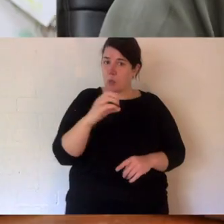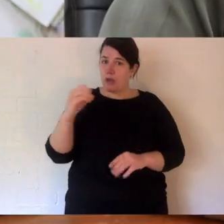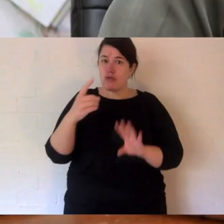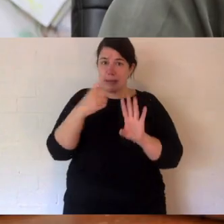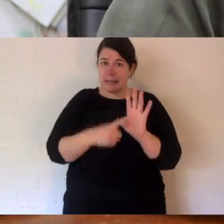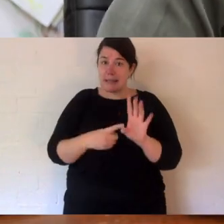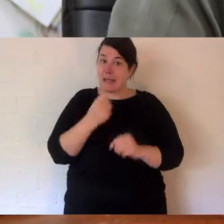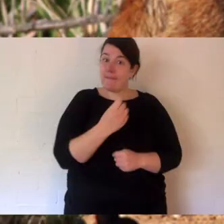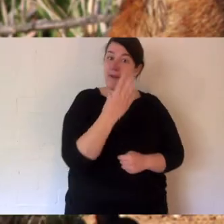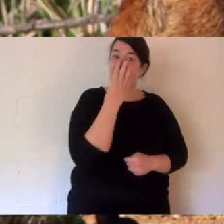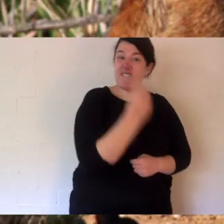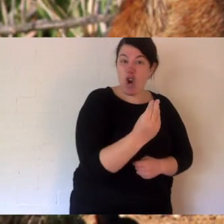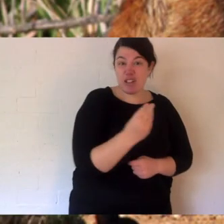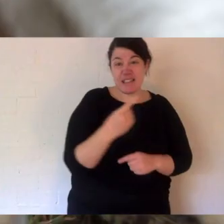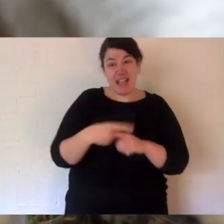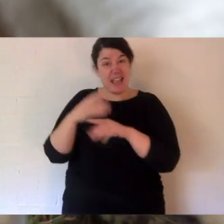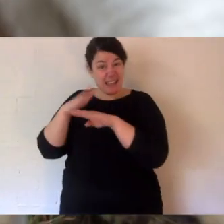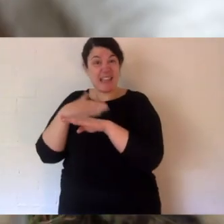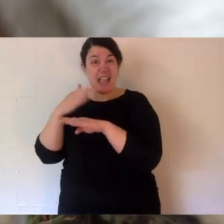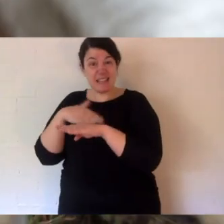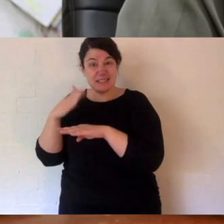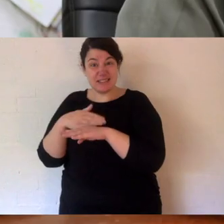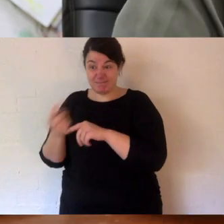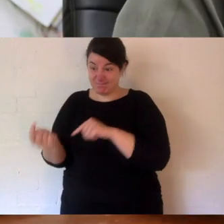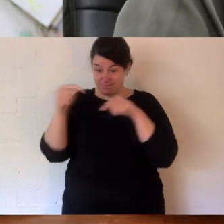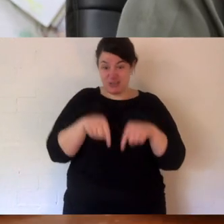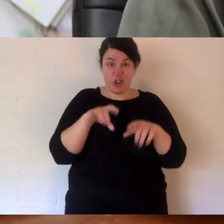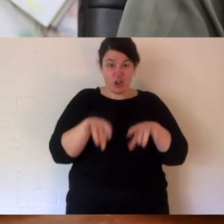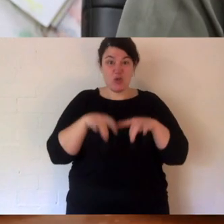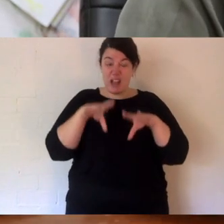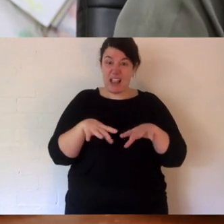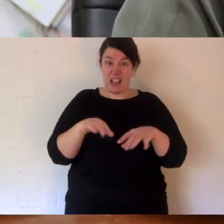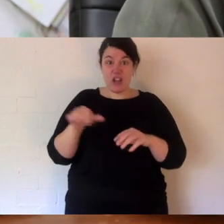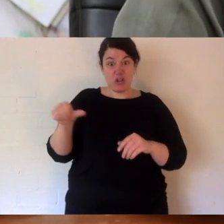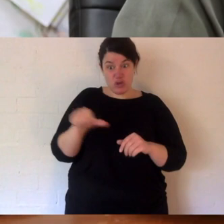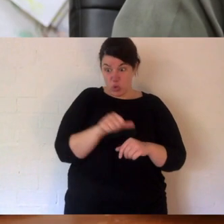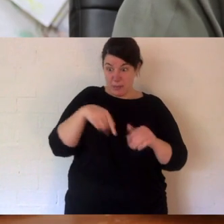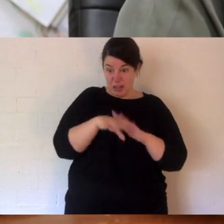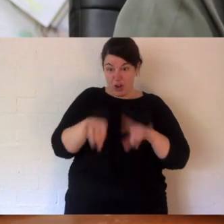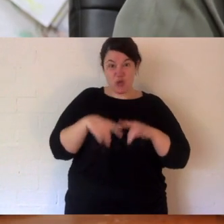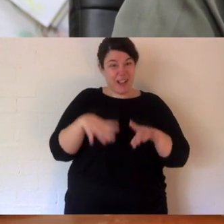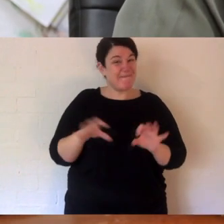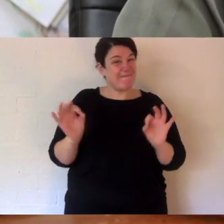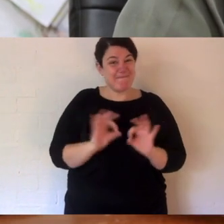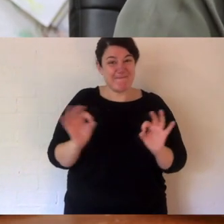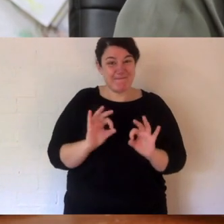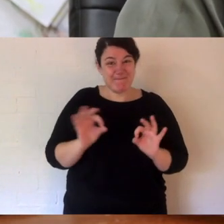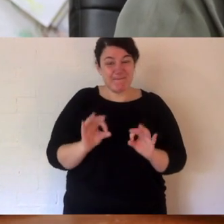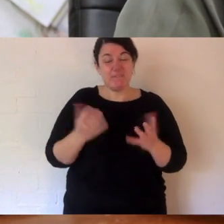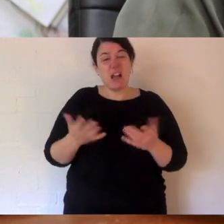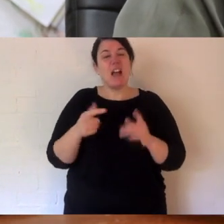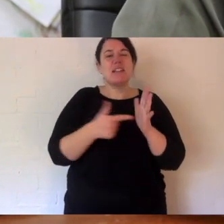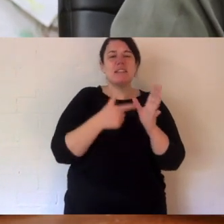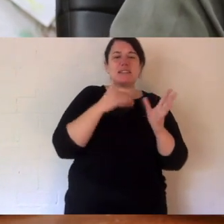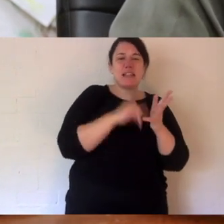years is the feral fox and the feral cat have been introduced. They don't belong in Australia. Now, predators in Australia